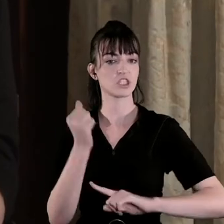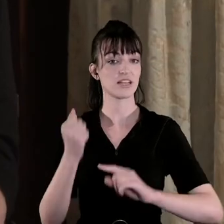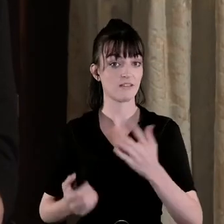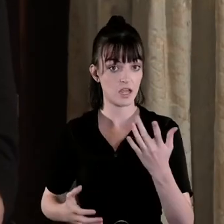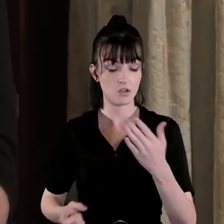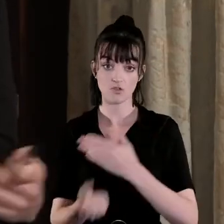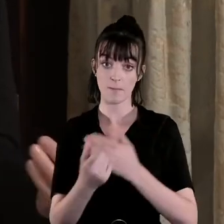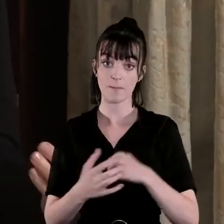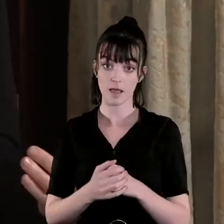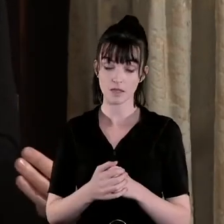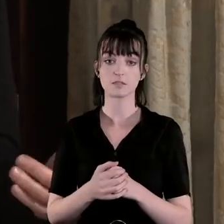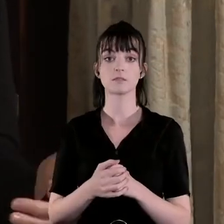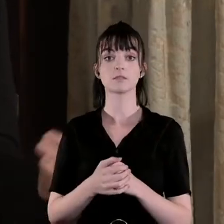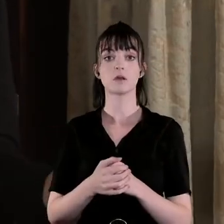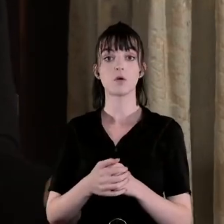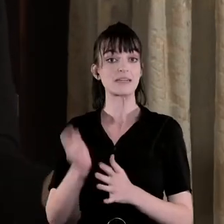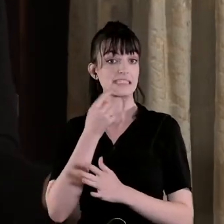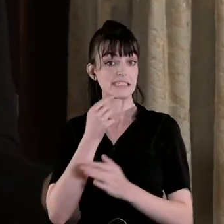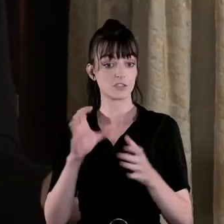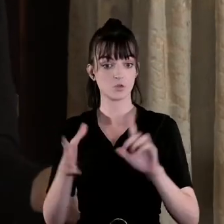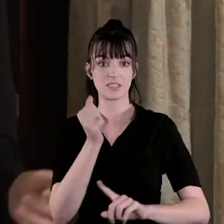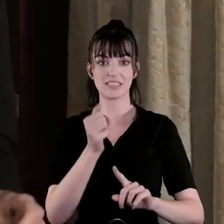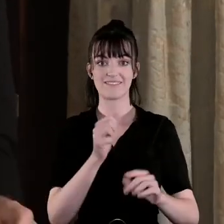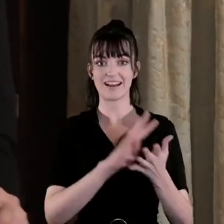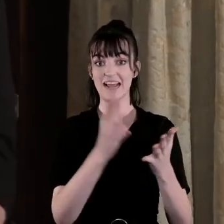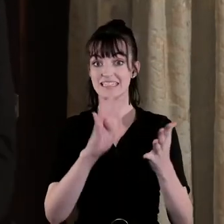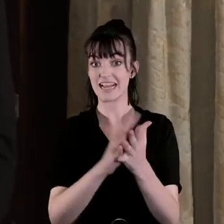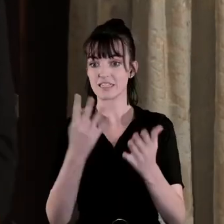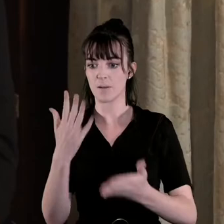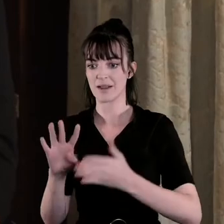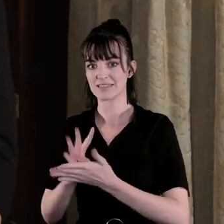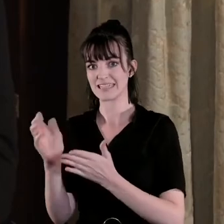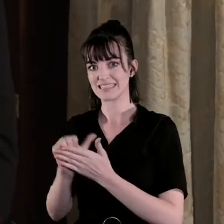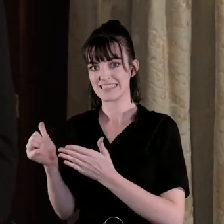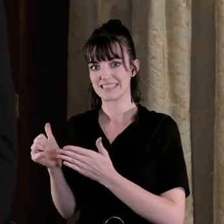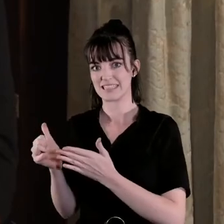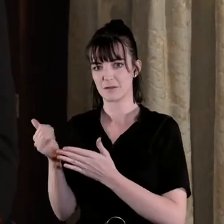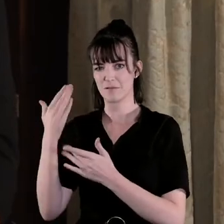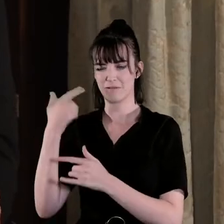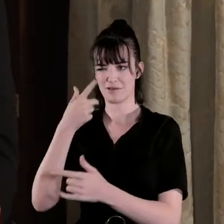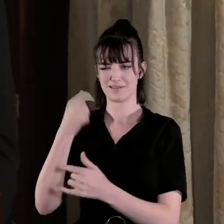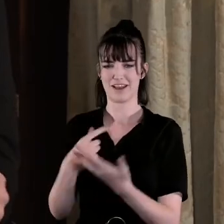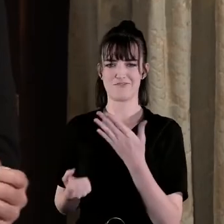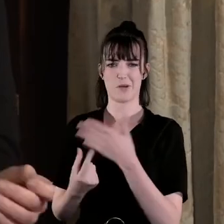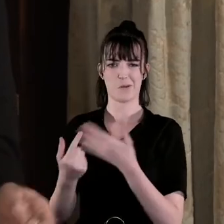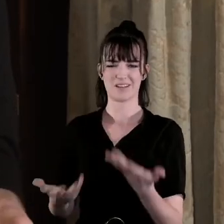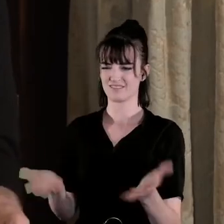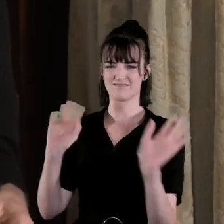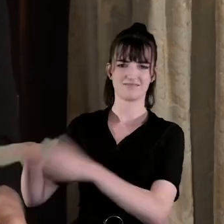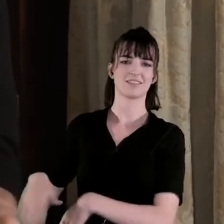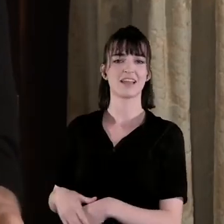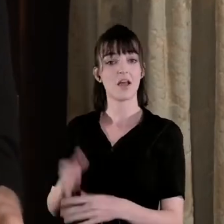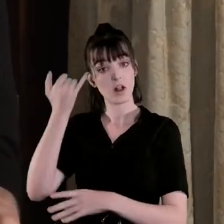is probably more achievable in 1919 than in 1916 when Republicans were dismissed as rainbow chasers because the idea of a republic seemed